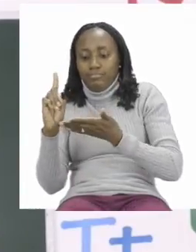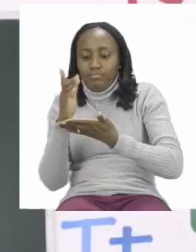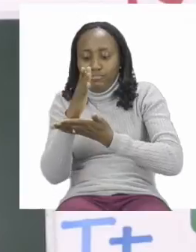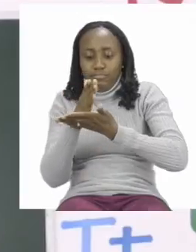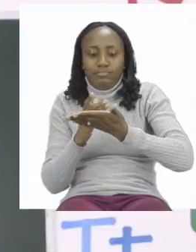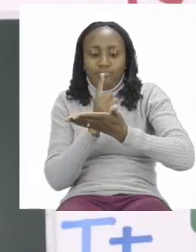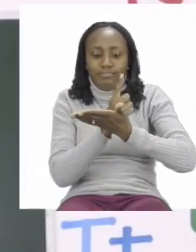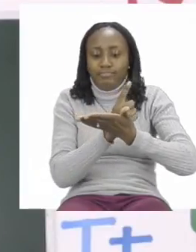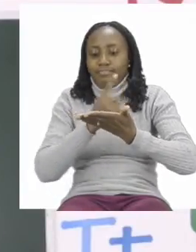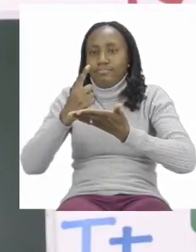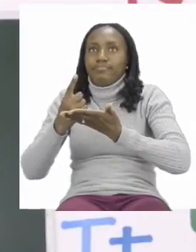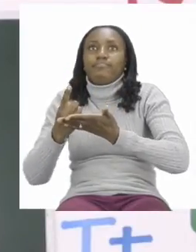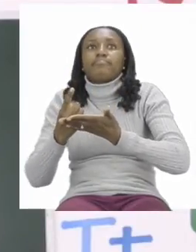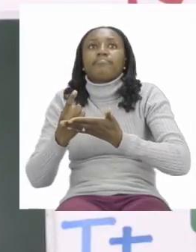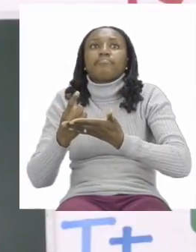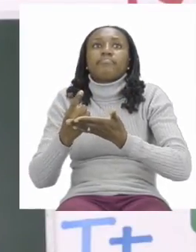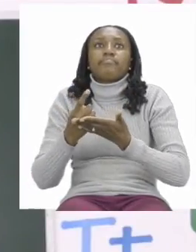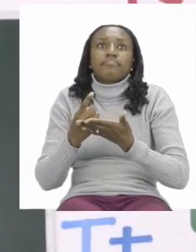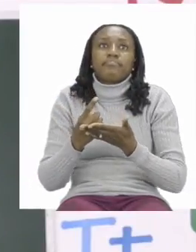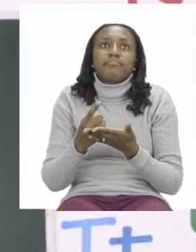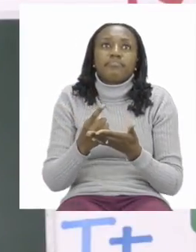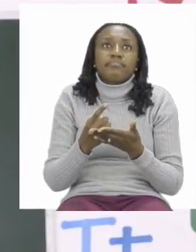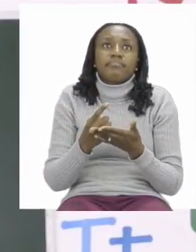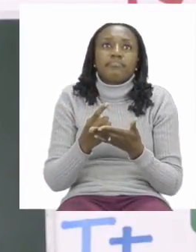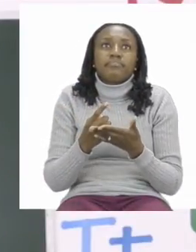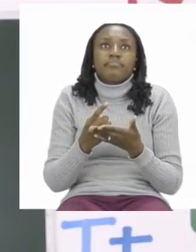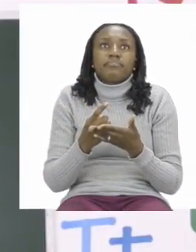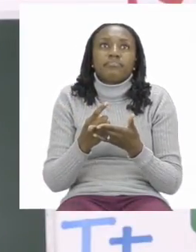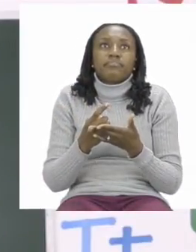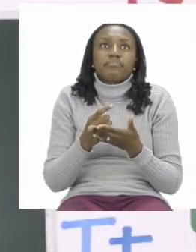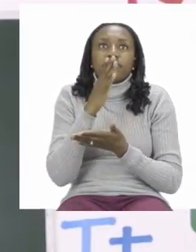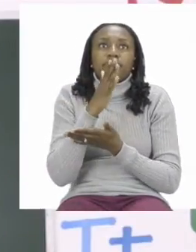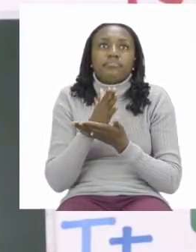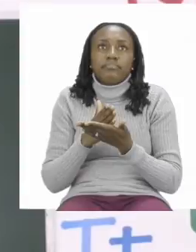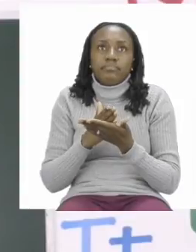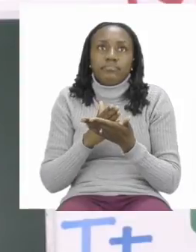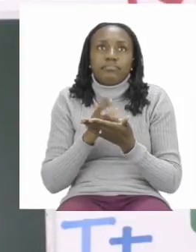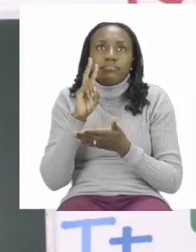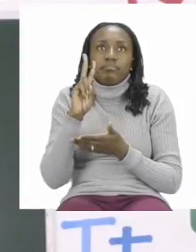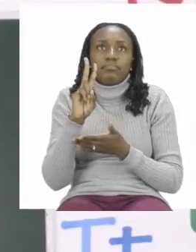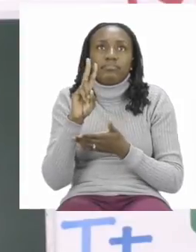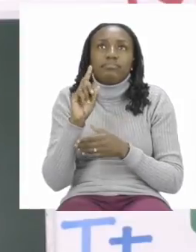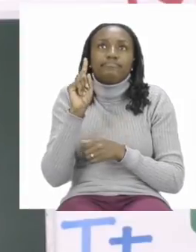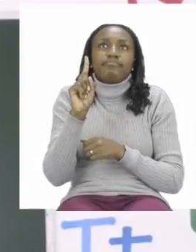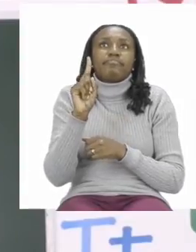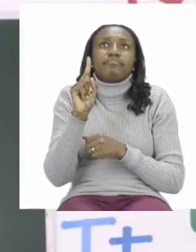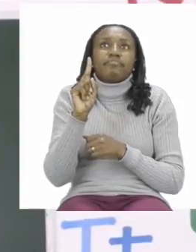one. So that means boys and girls that half of two is one.